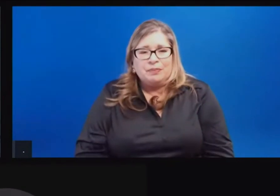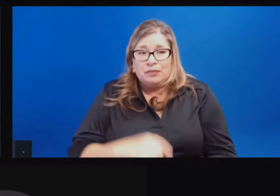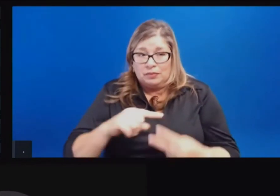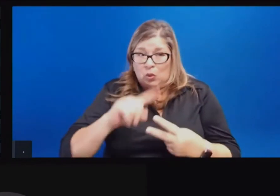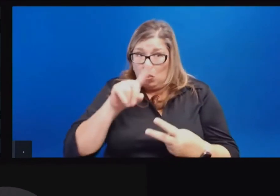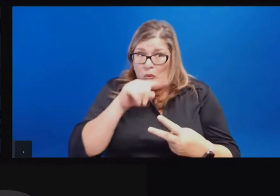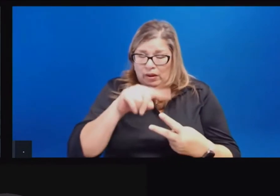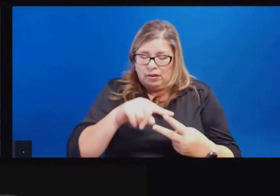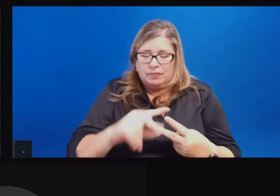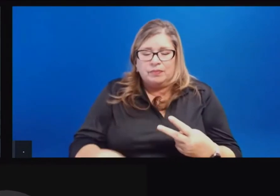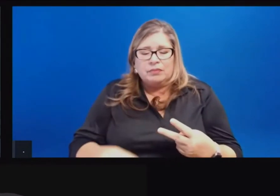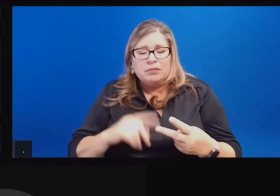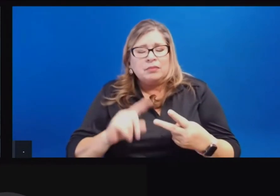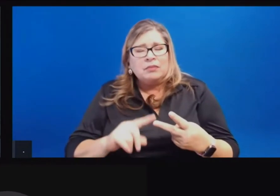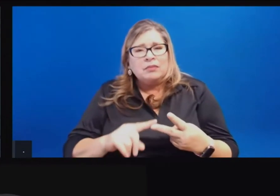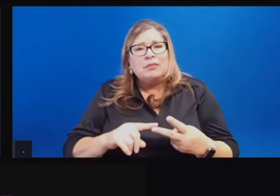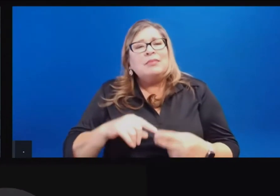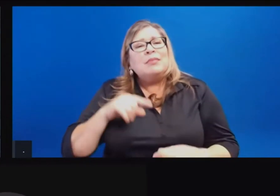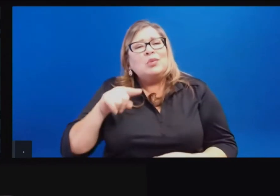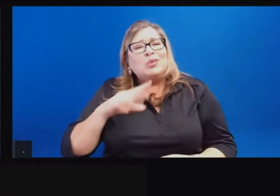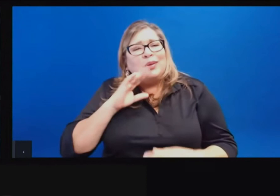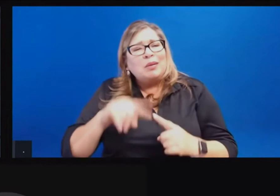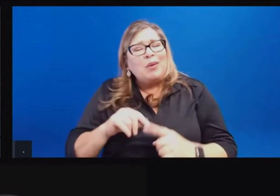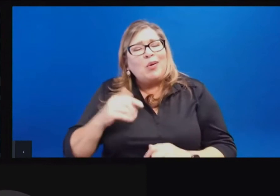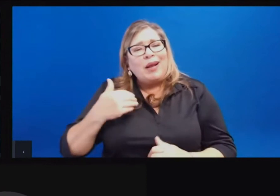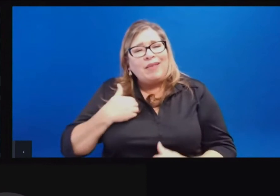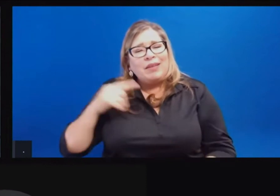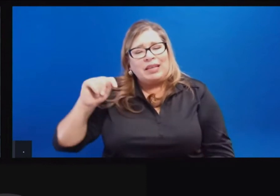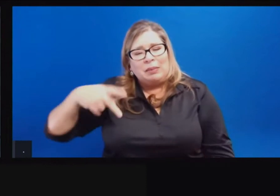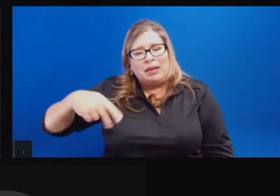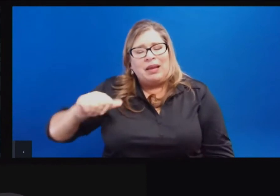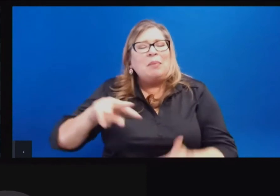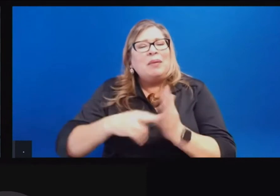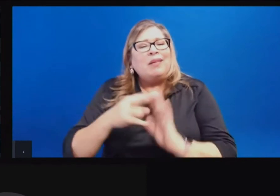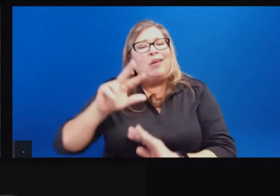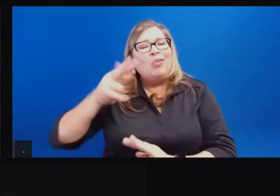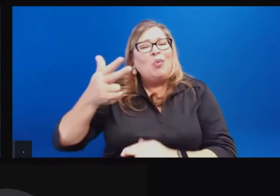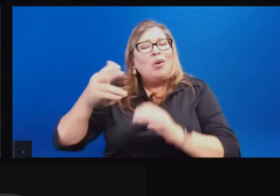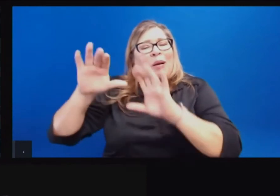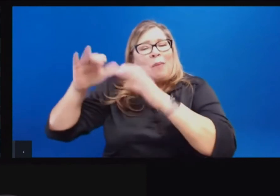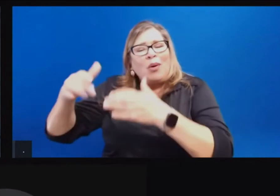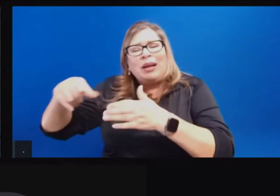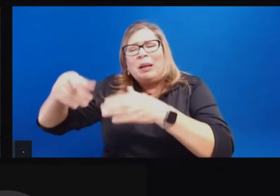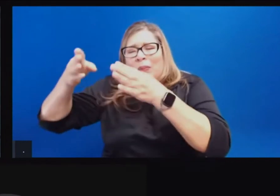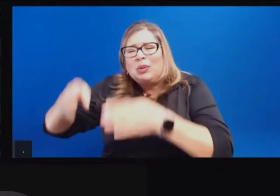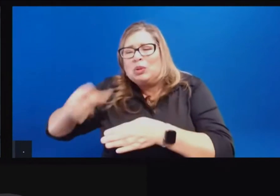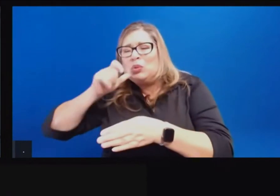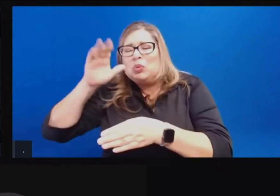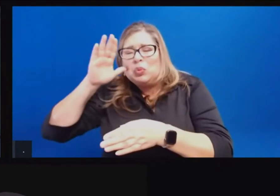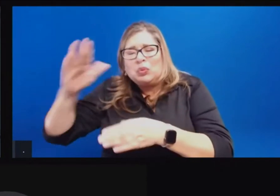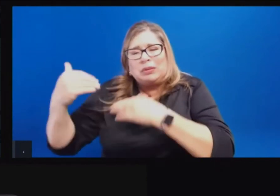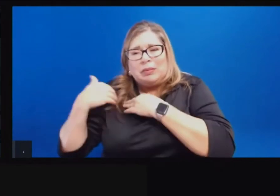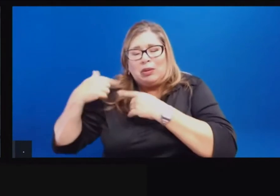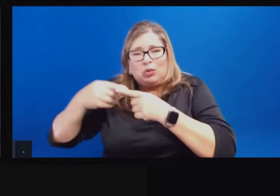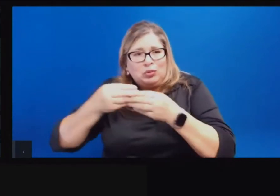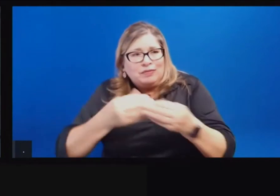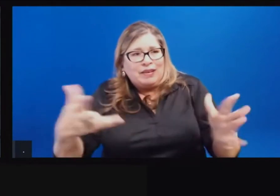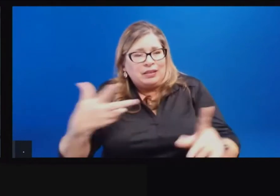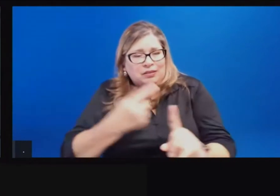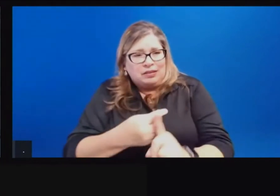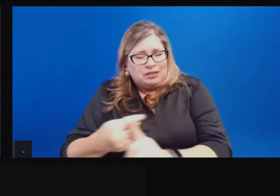don't yet have a third-party administrator in place, but I'm curious when you plan to start distributing vaccines by this new centralized method. Thank you.